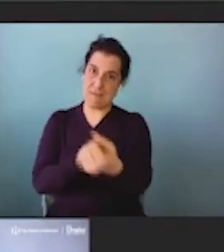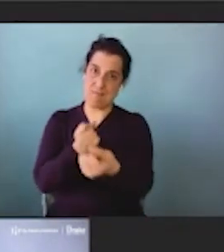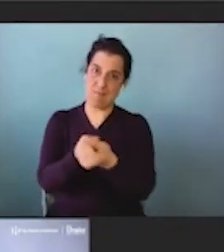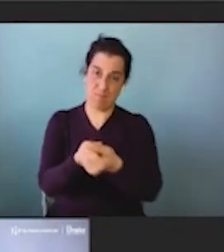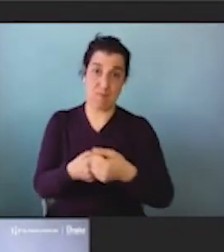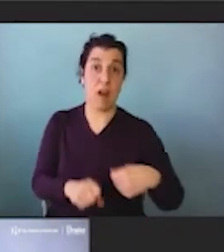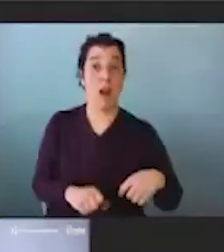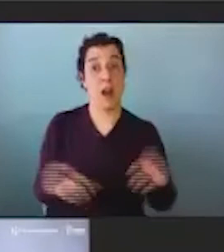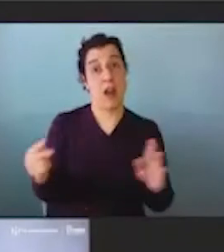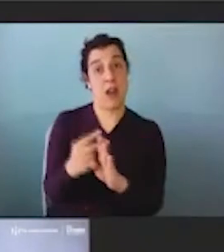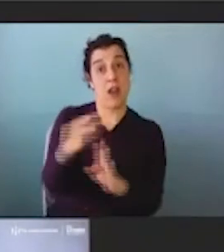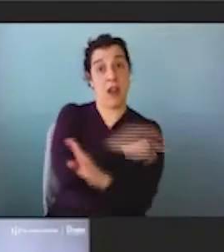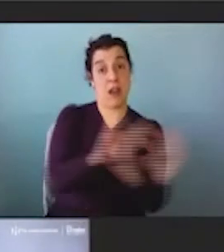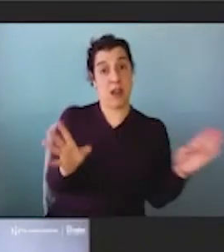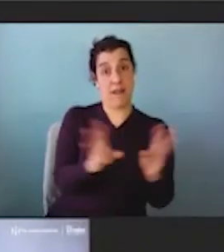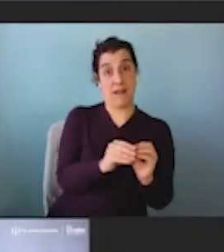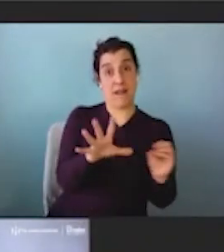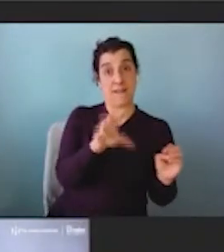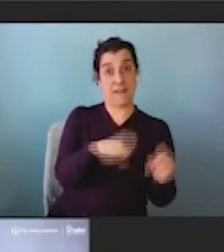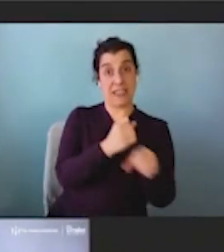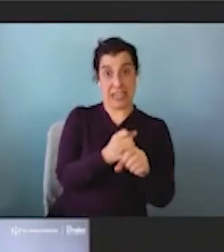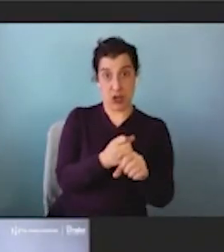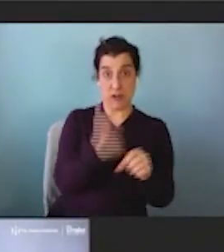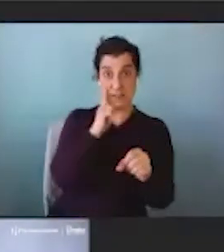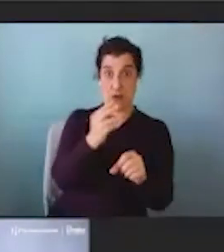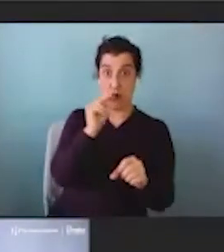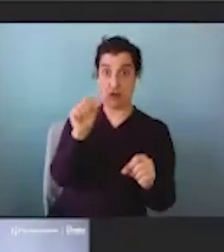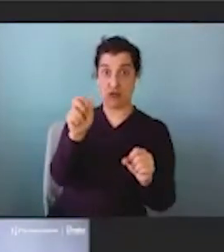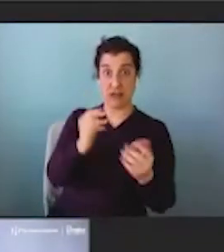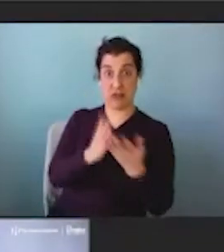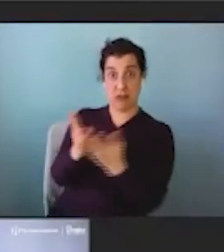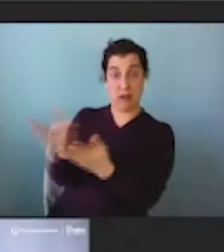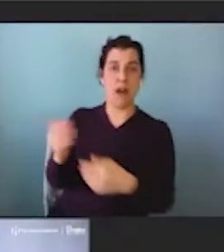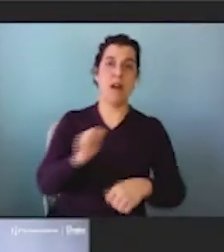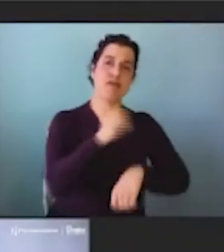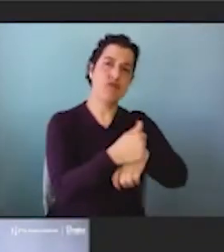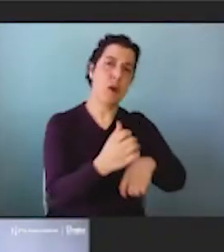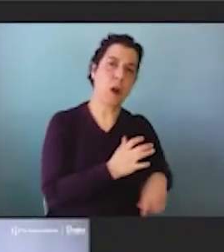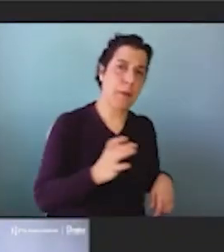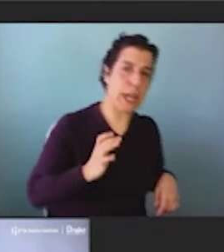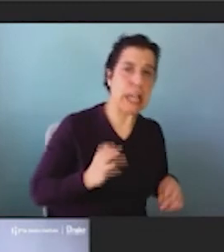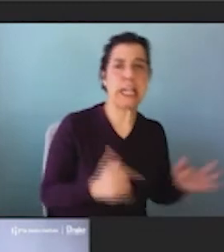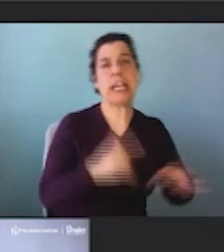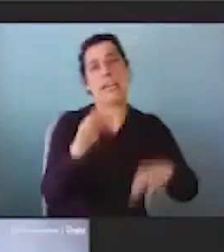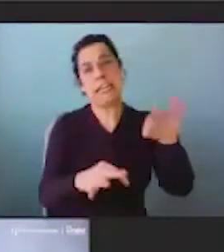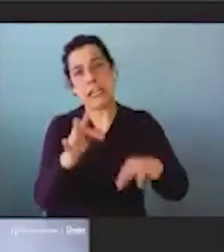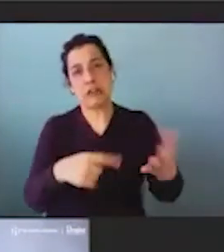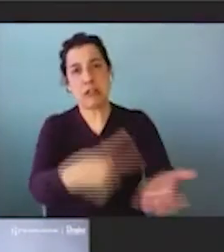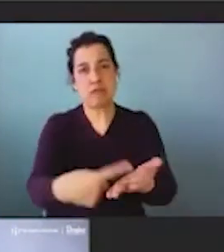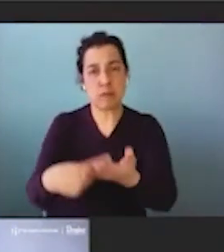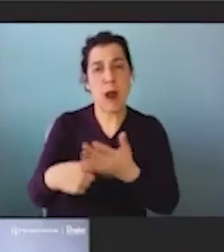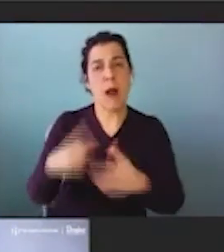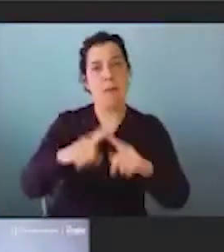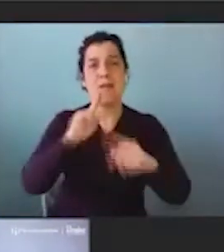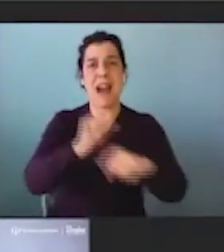recommendations about what we should do about this stuff, committees were formed and, you know, hearings were had, but there wasn't